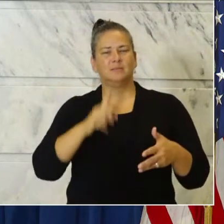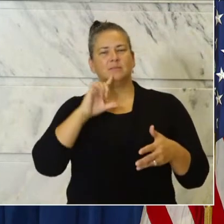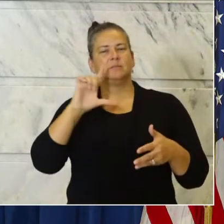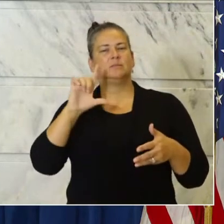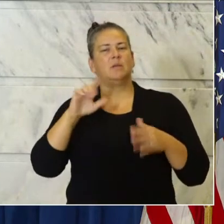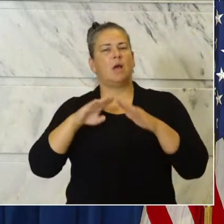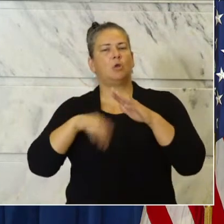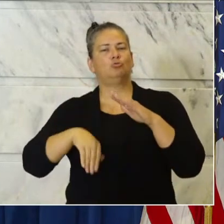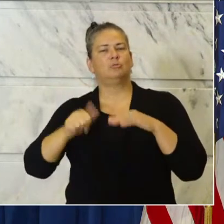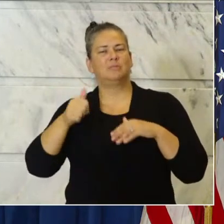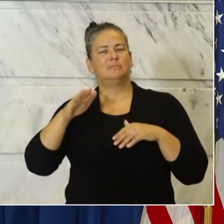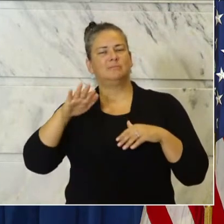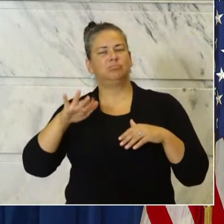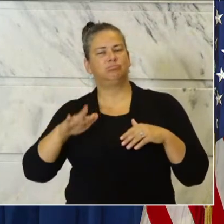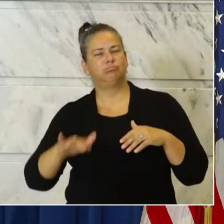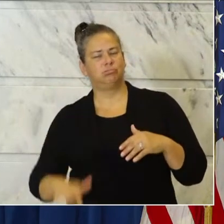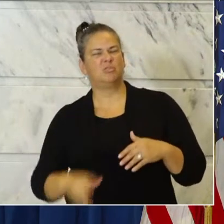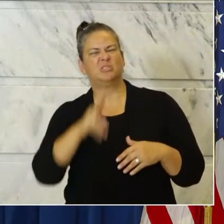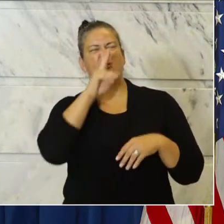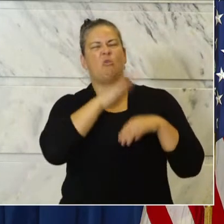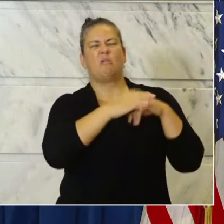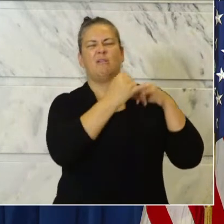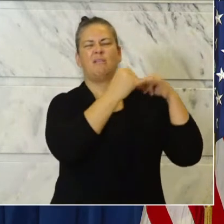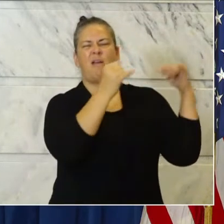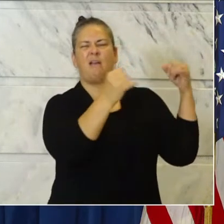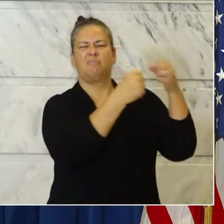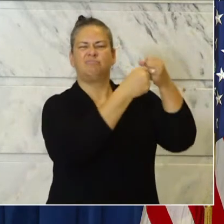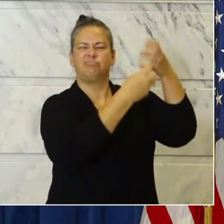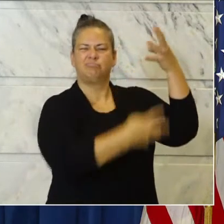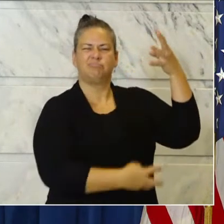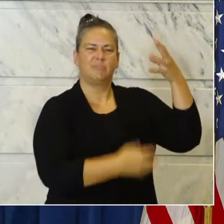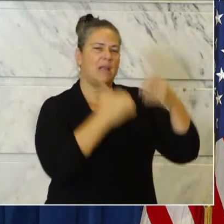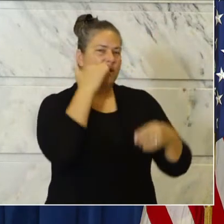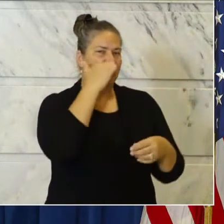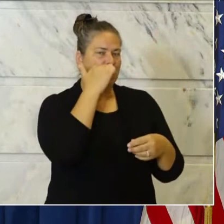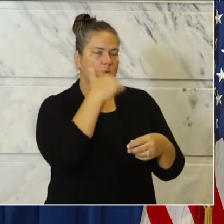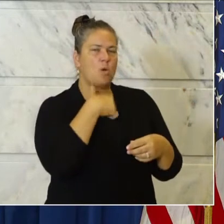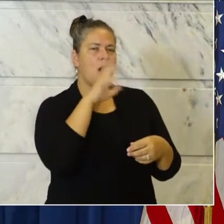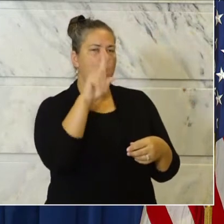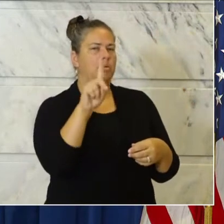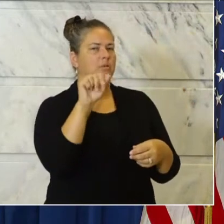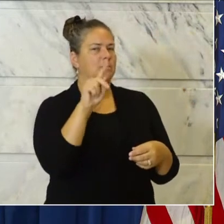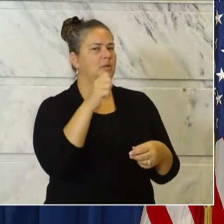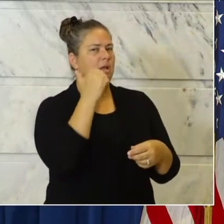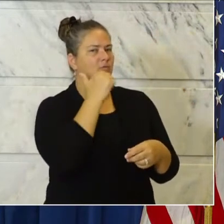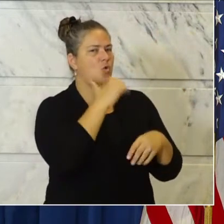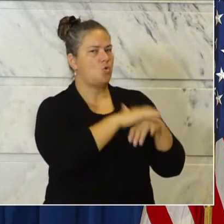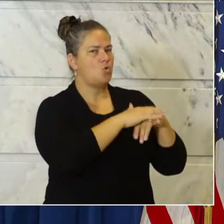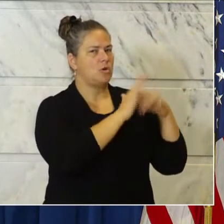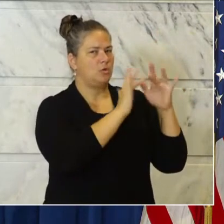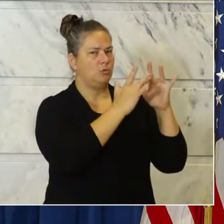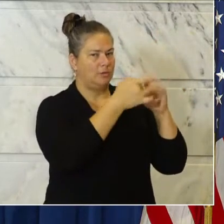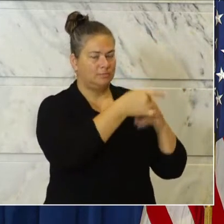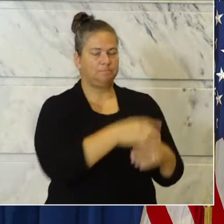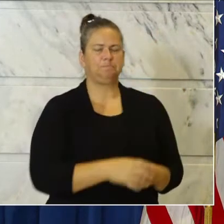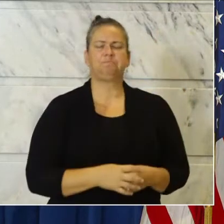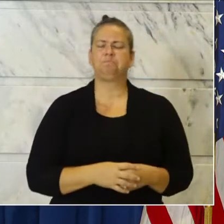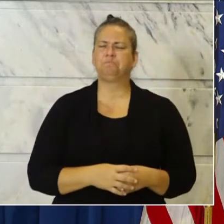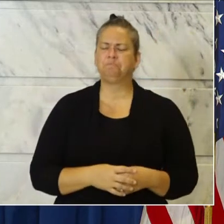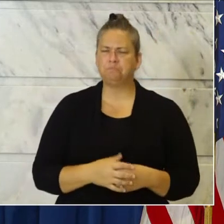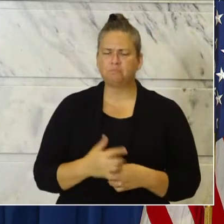is online where our report and all of our data is every day. Continue to see a very disturbing trend